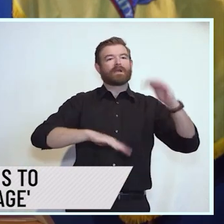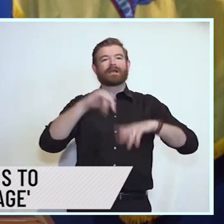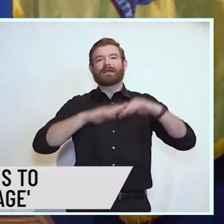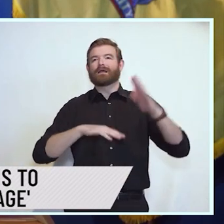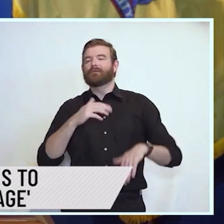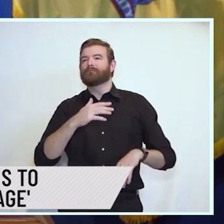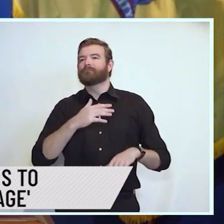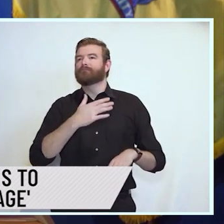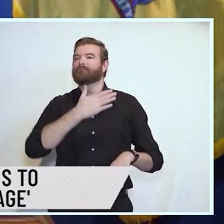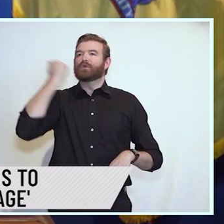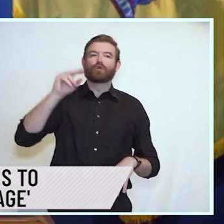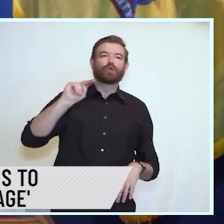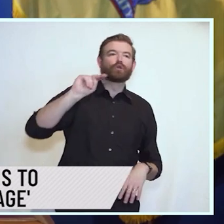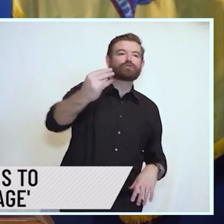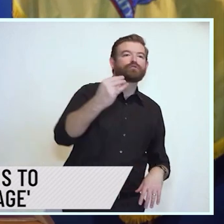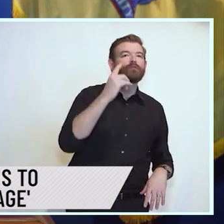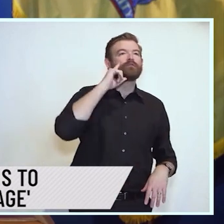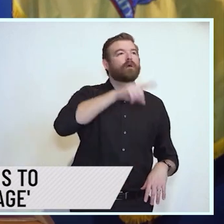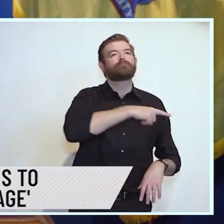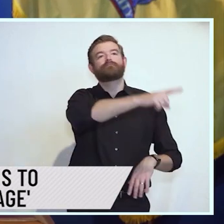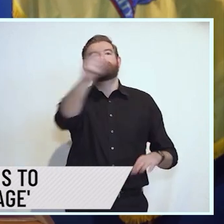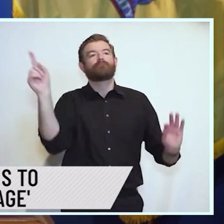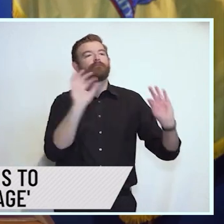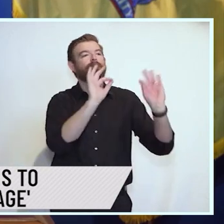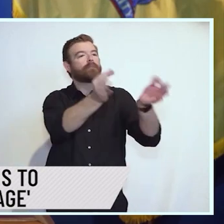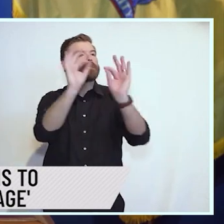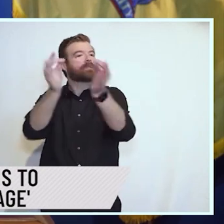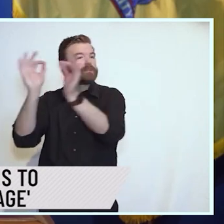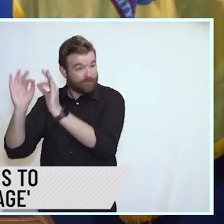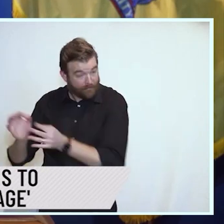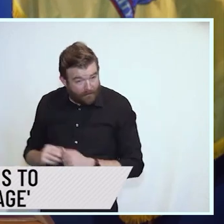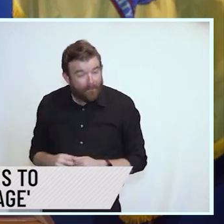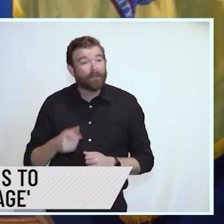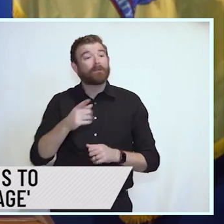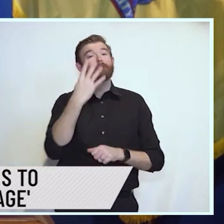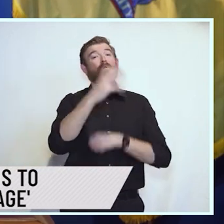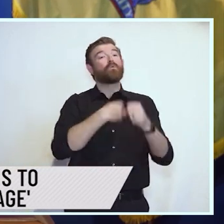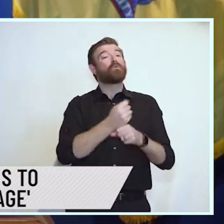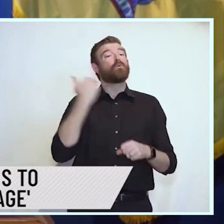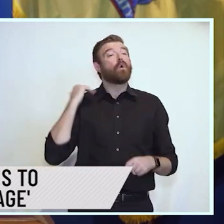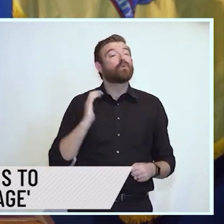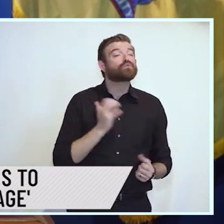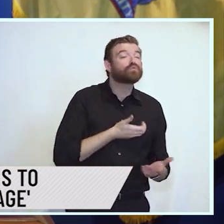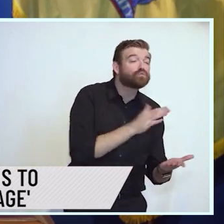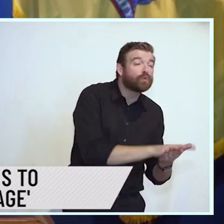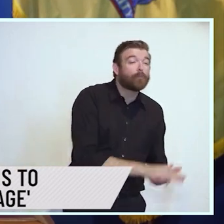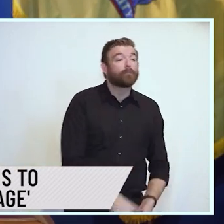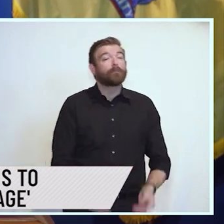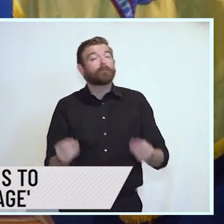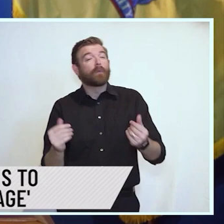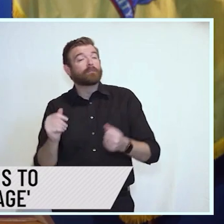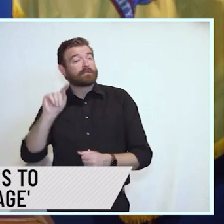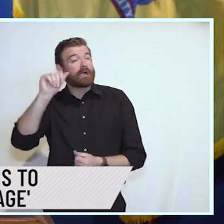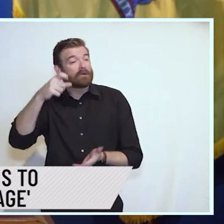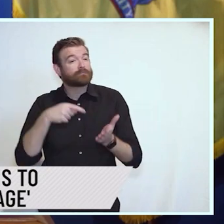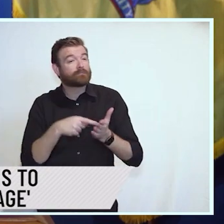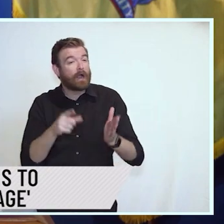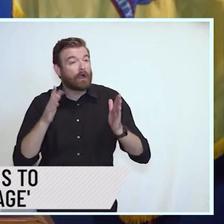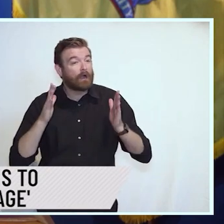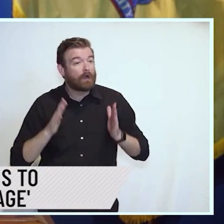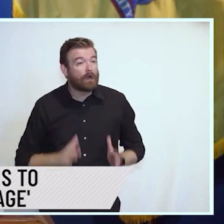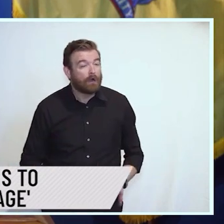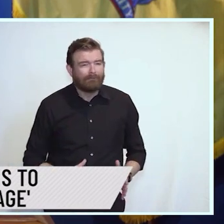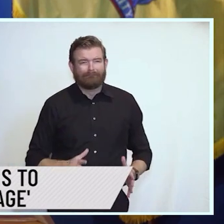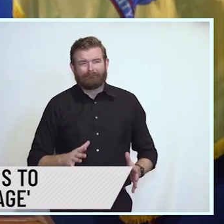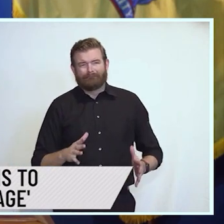Four years ago, our schools and property taxpayers were reeling after eight years of diminished investment. We got to